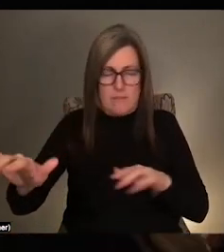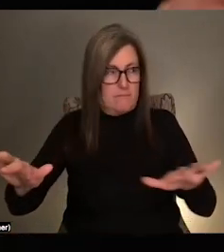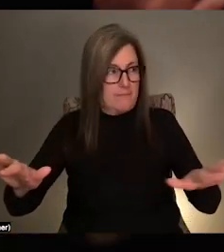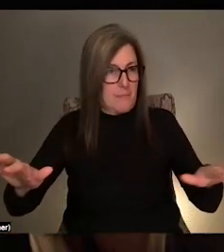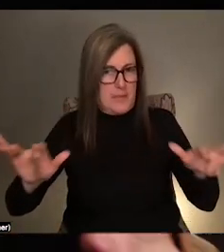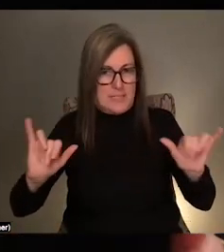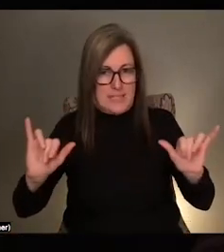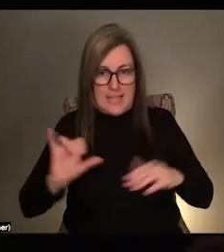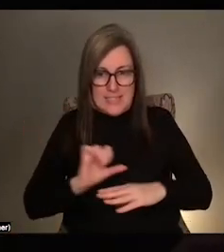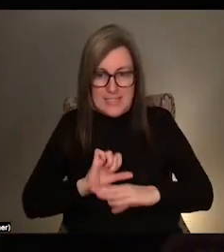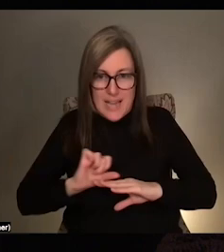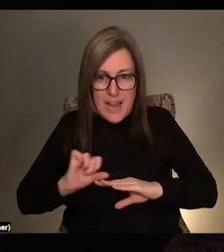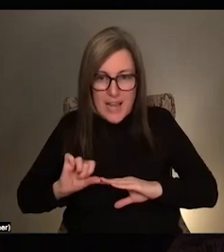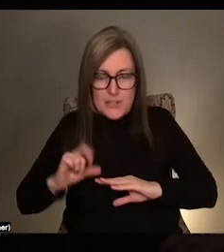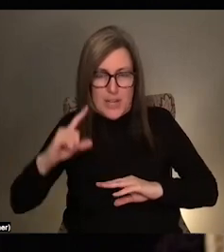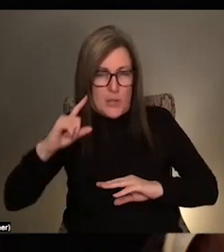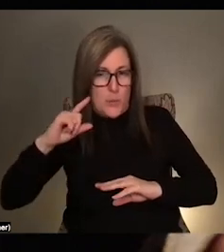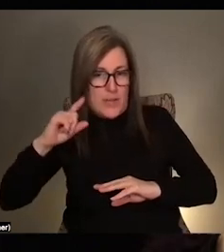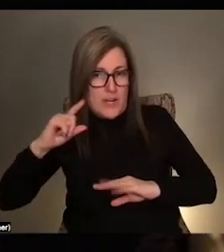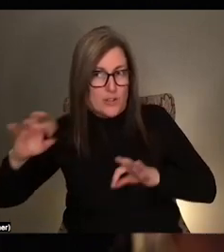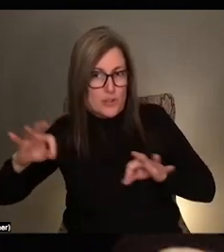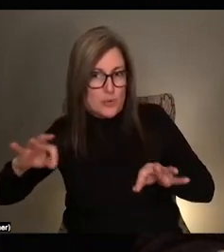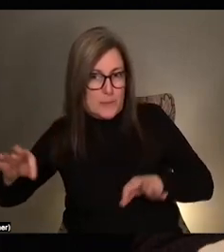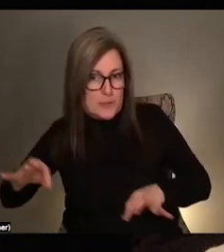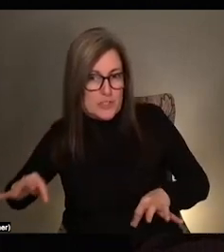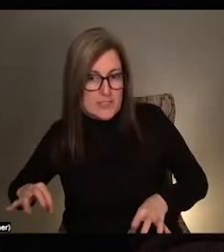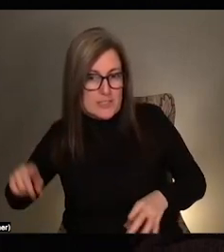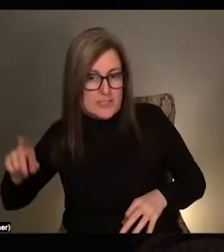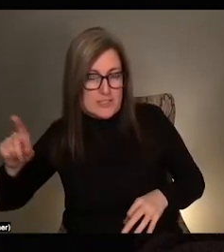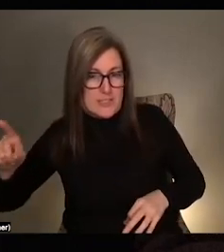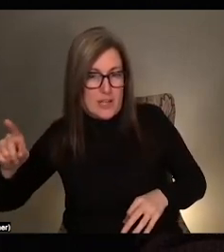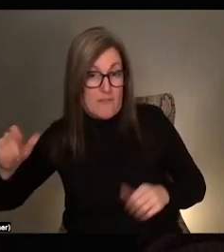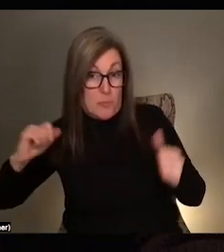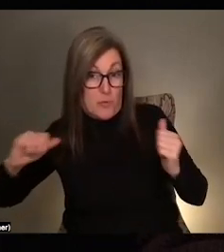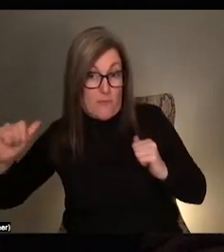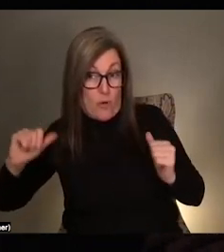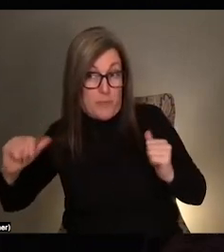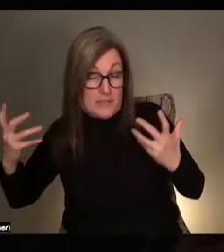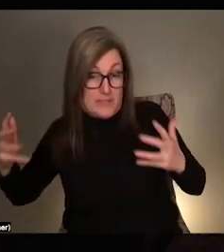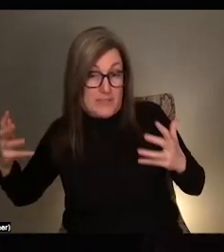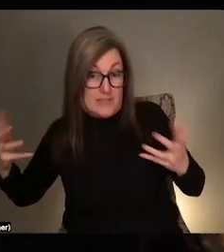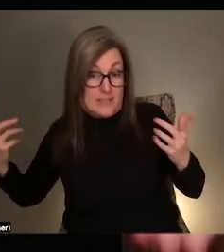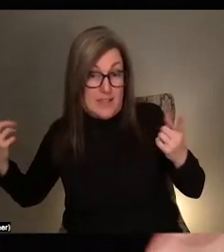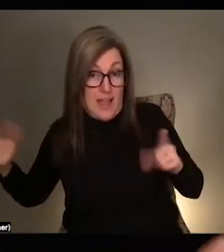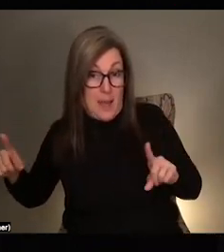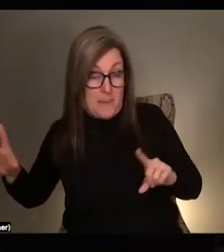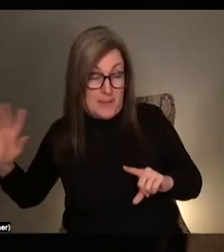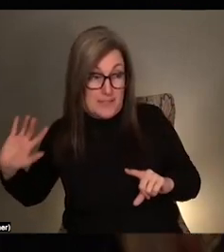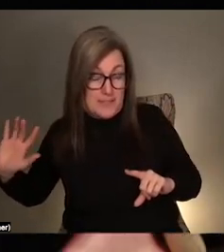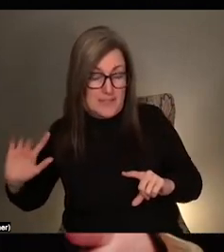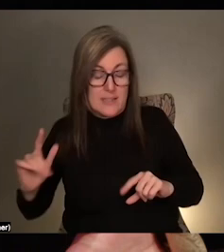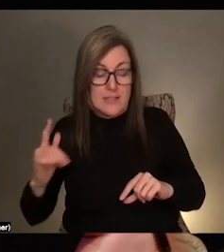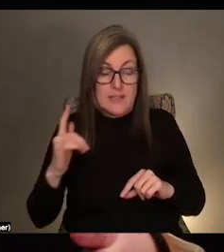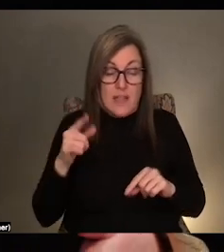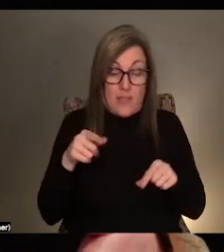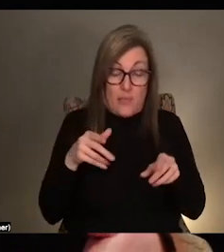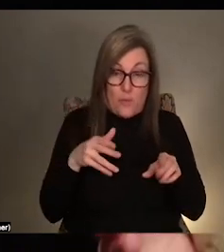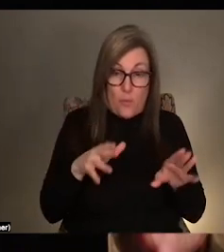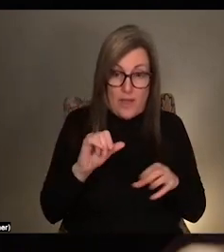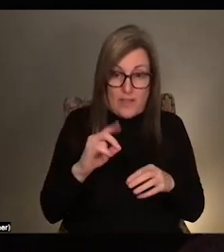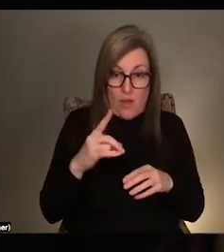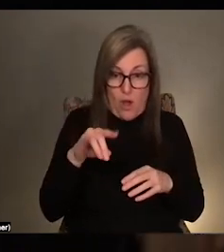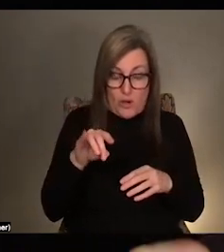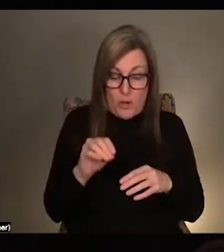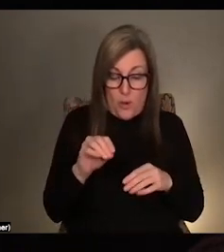hear descriptions of another of to hear descriptions of a performance that have happened, but because of the way that audio description works,